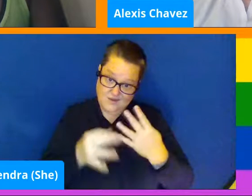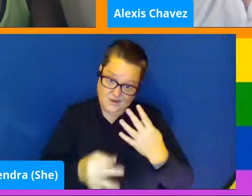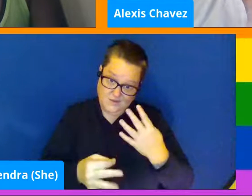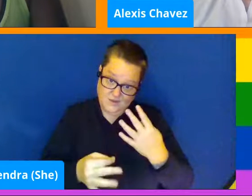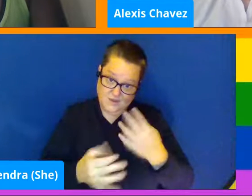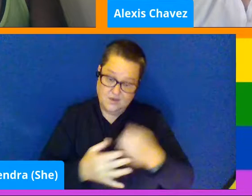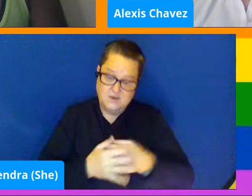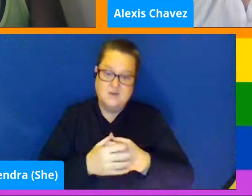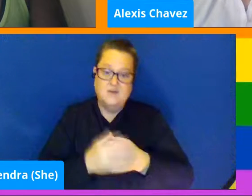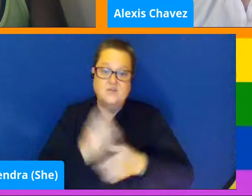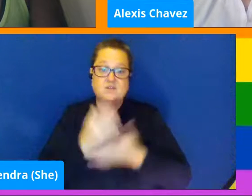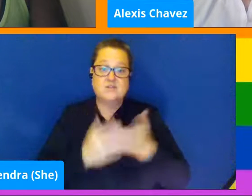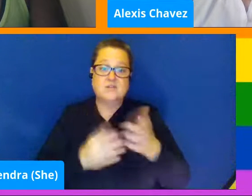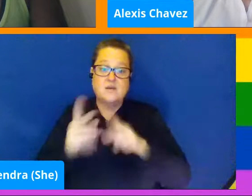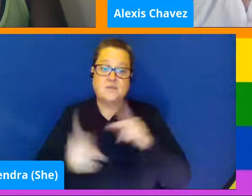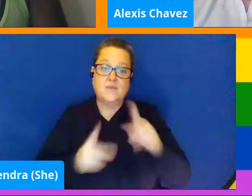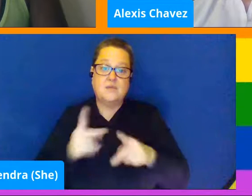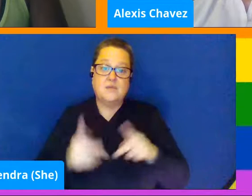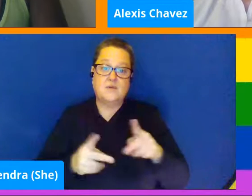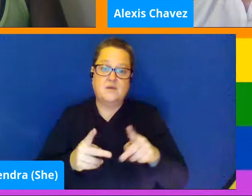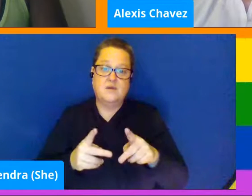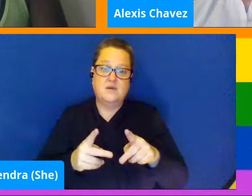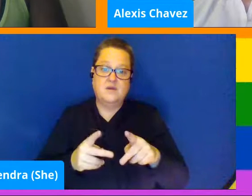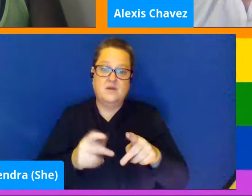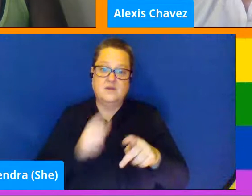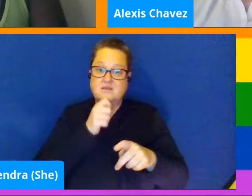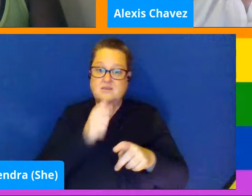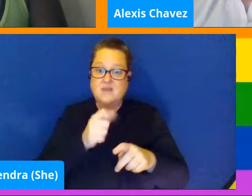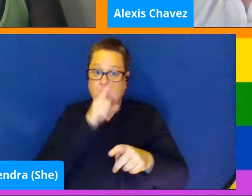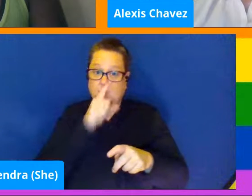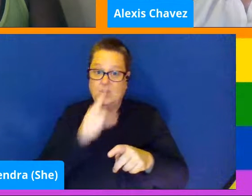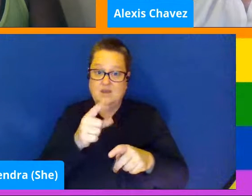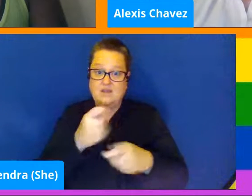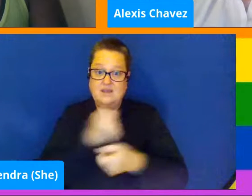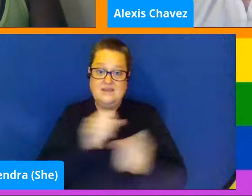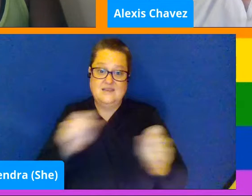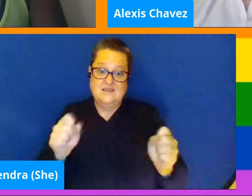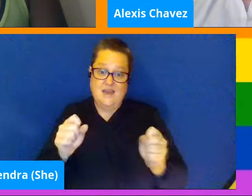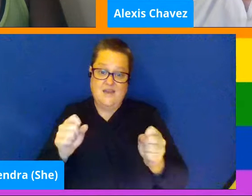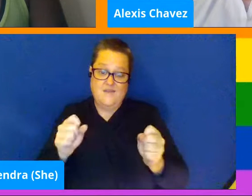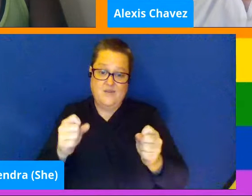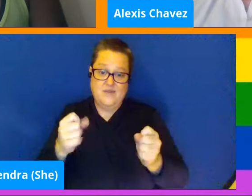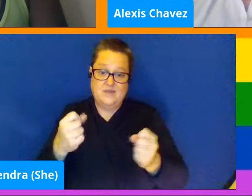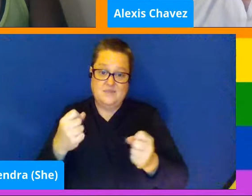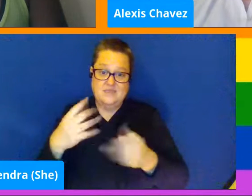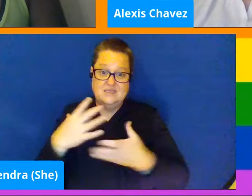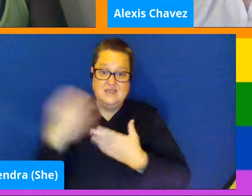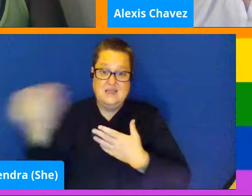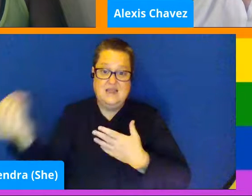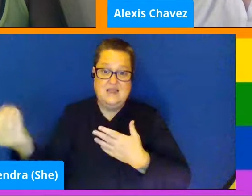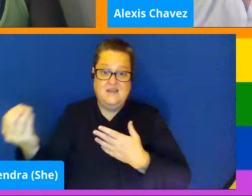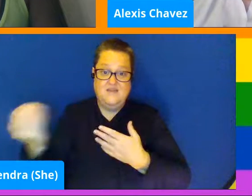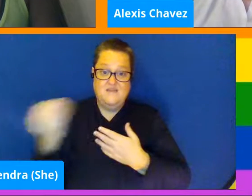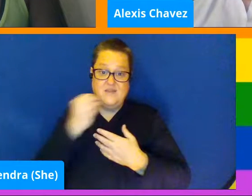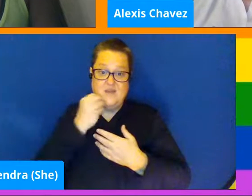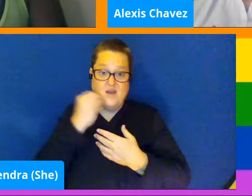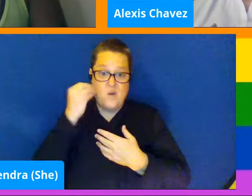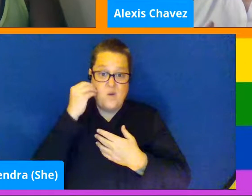that it's really not safe for them to even leave their house, it